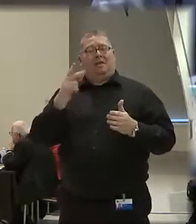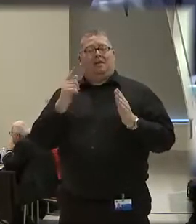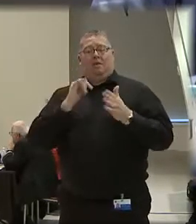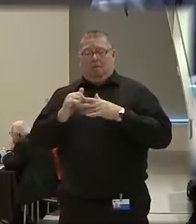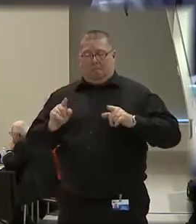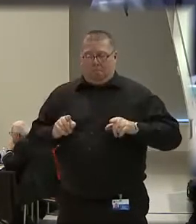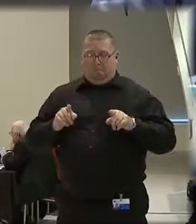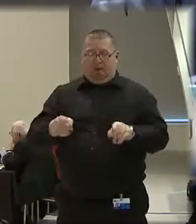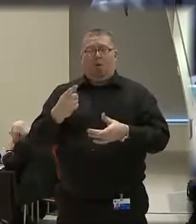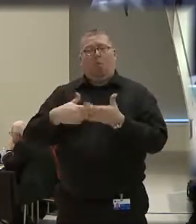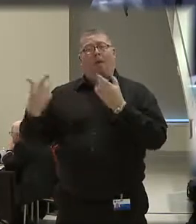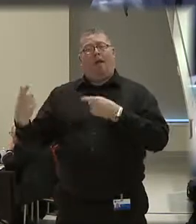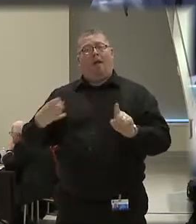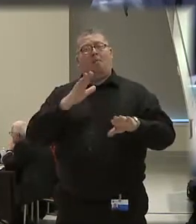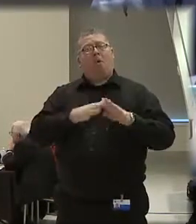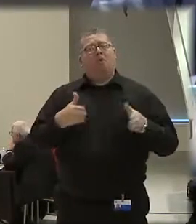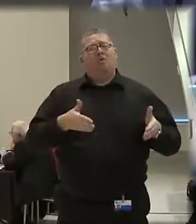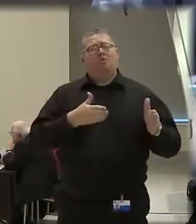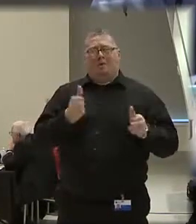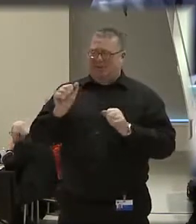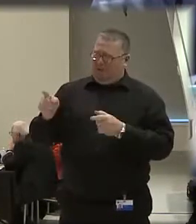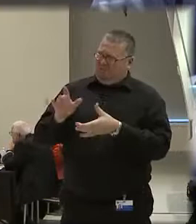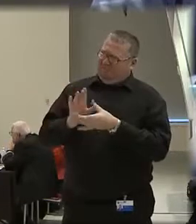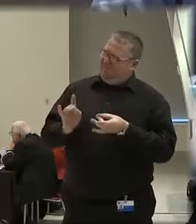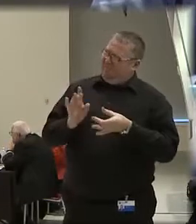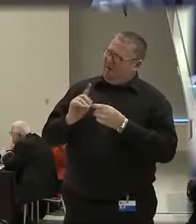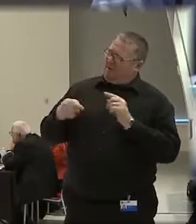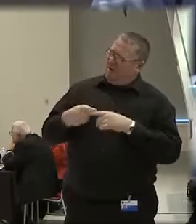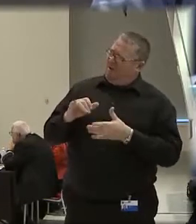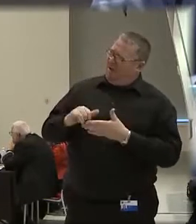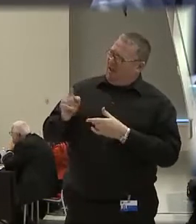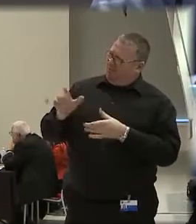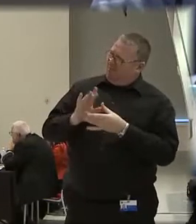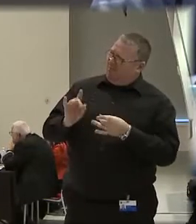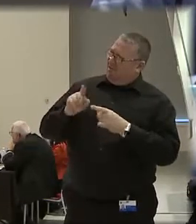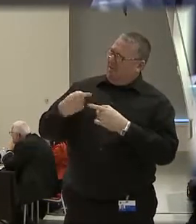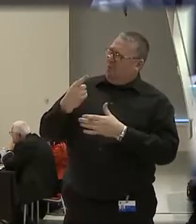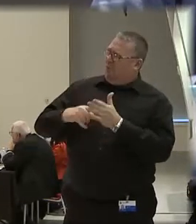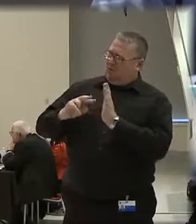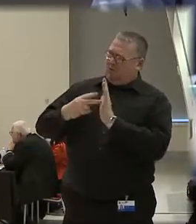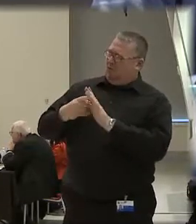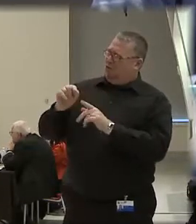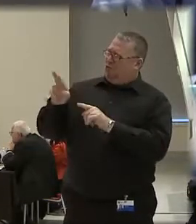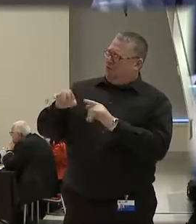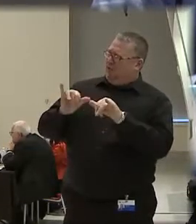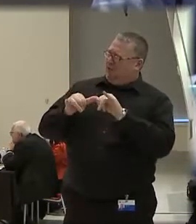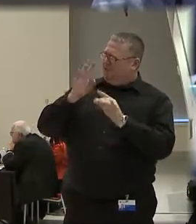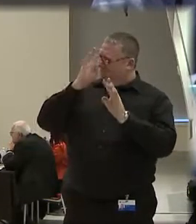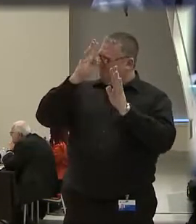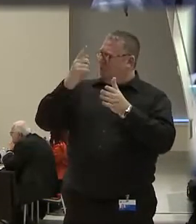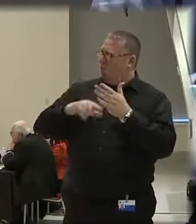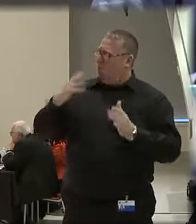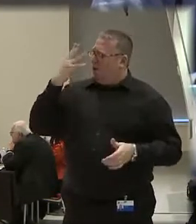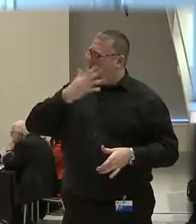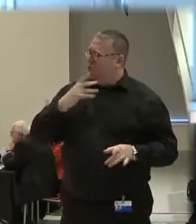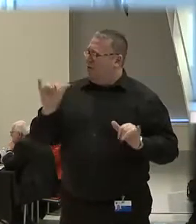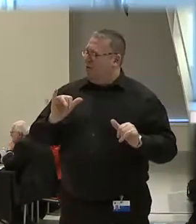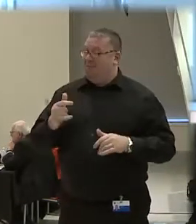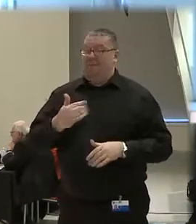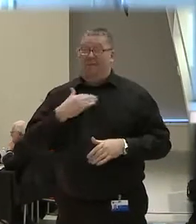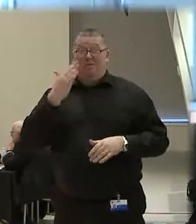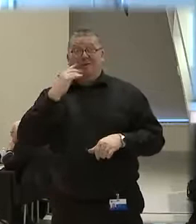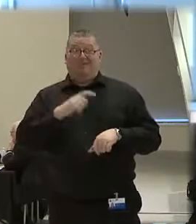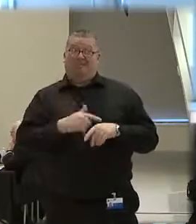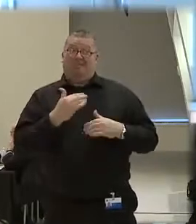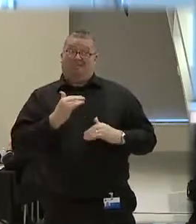on the street. Could you just speak a little bit to that when you talk about re-engineering, what does that look like? Dr. I know time's limited,